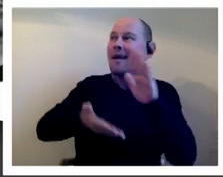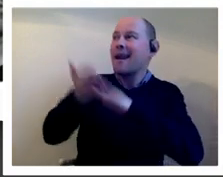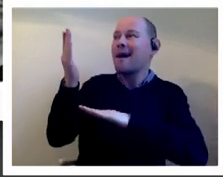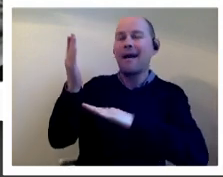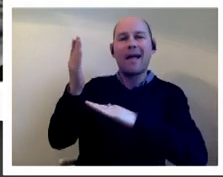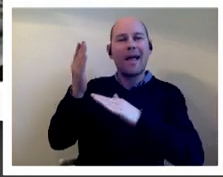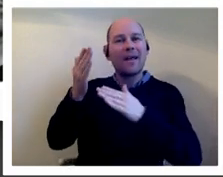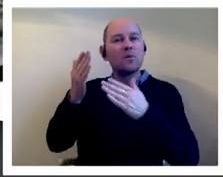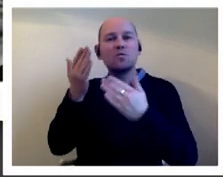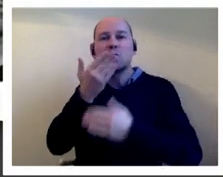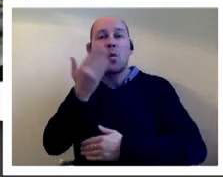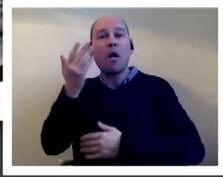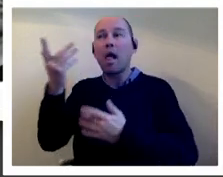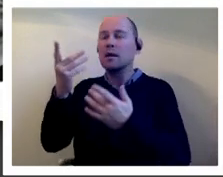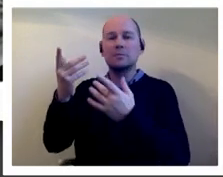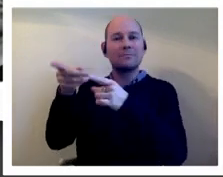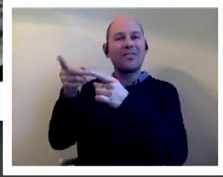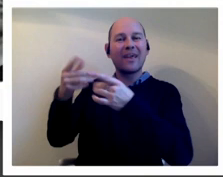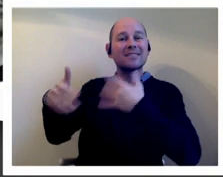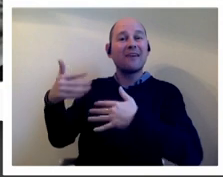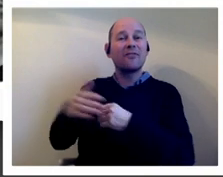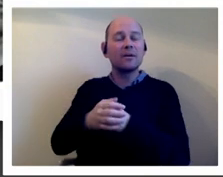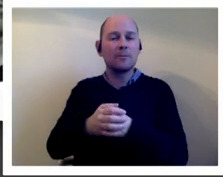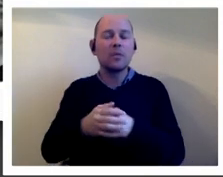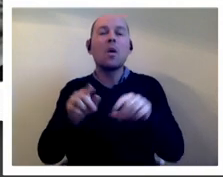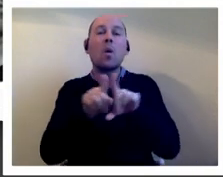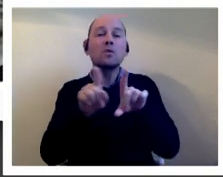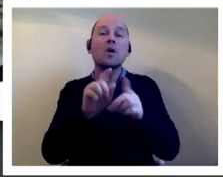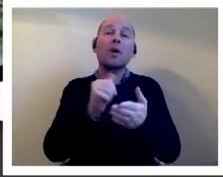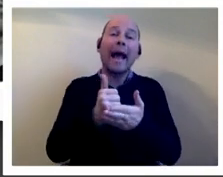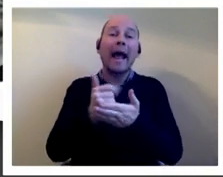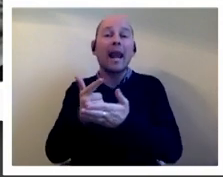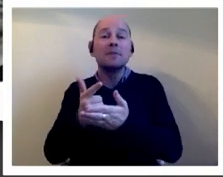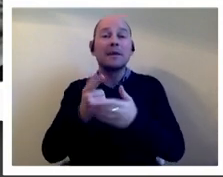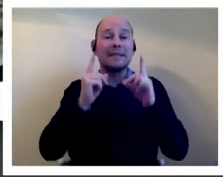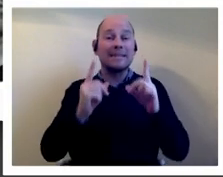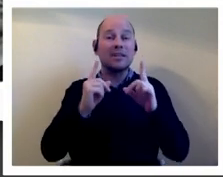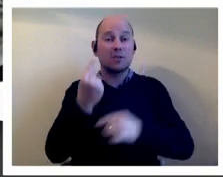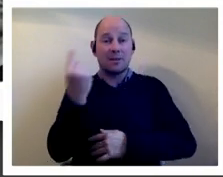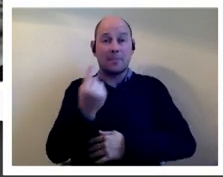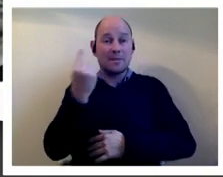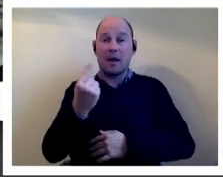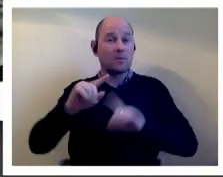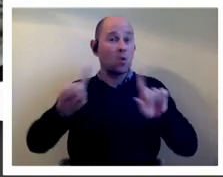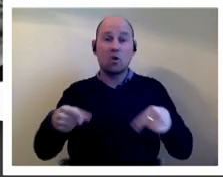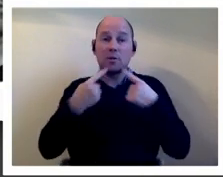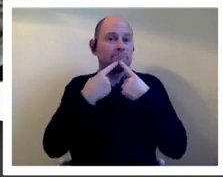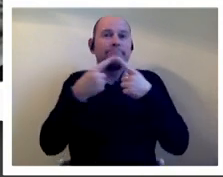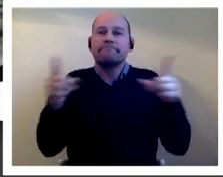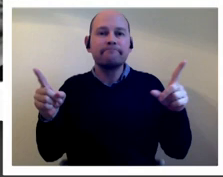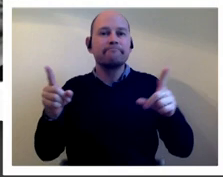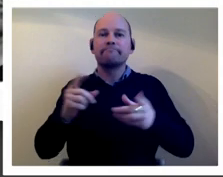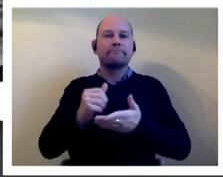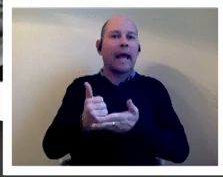and gay and lesbian teachers also suffered and they were afraid to come out of the classroom or the staff room in case it got them into trouble and even